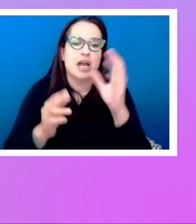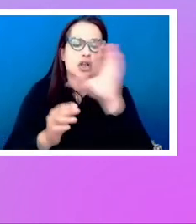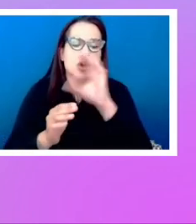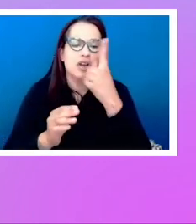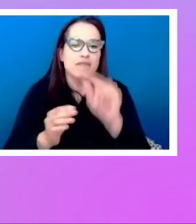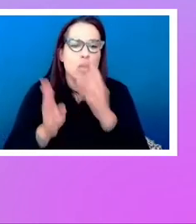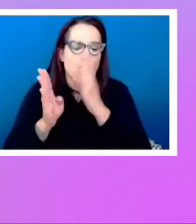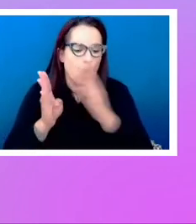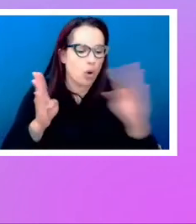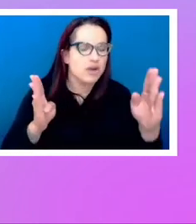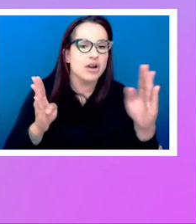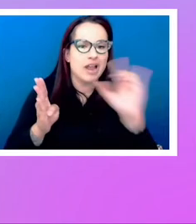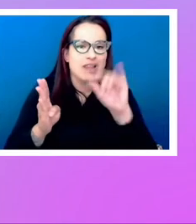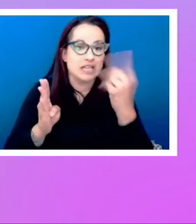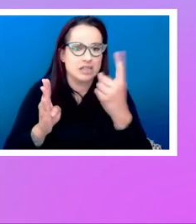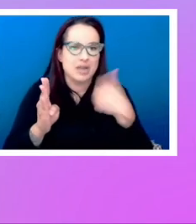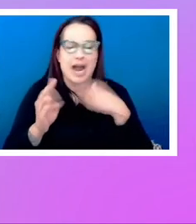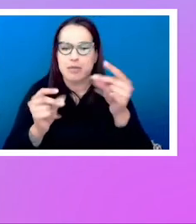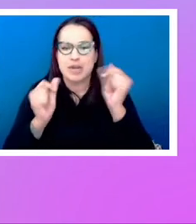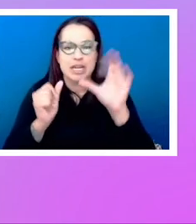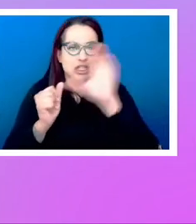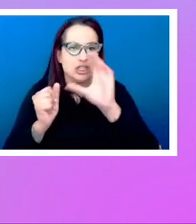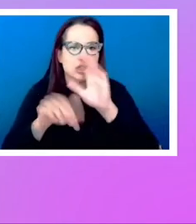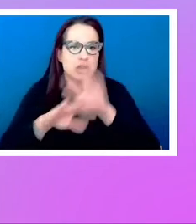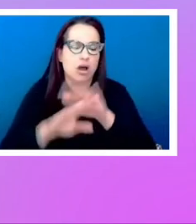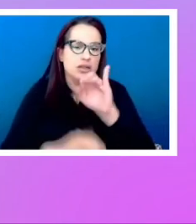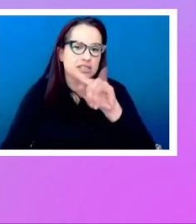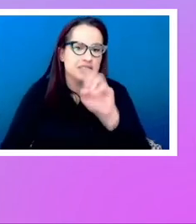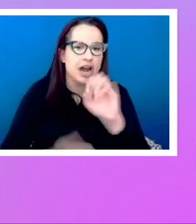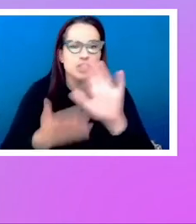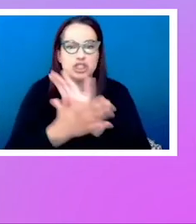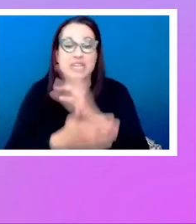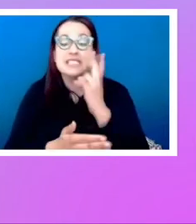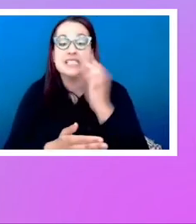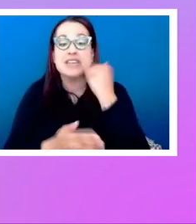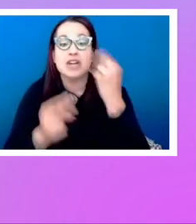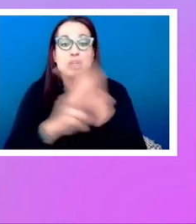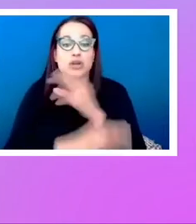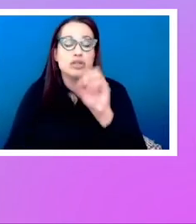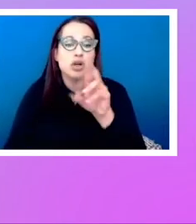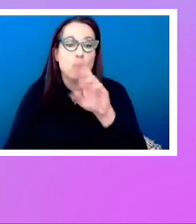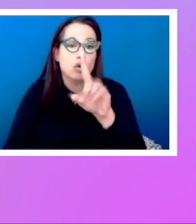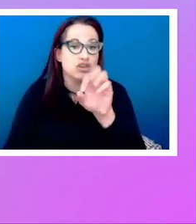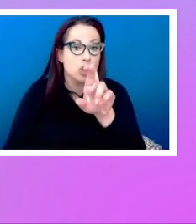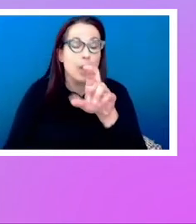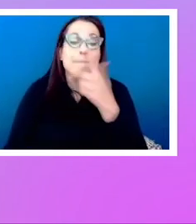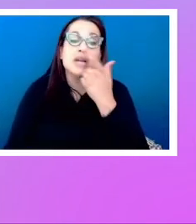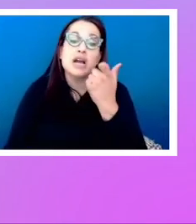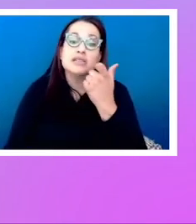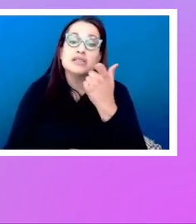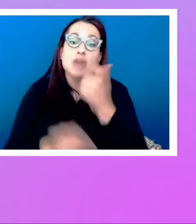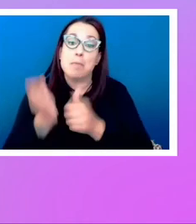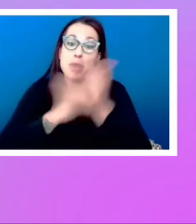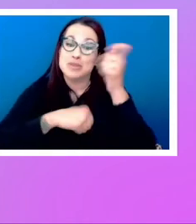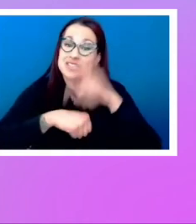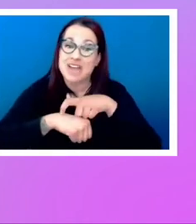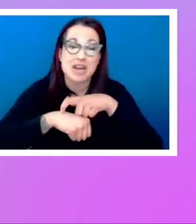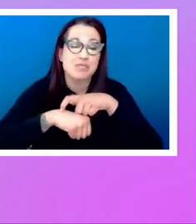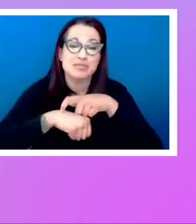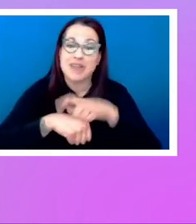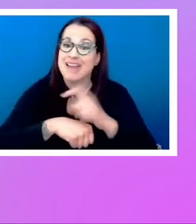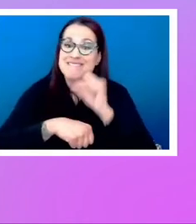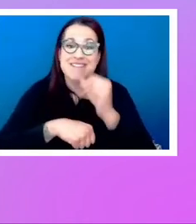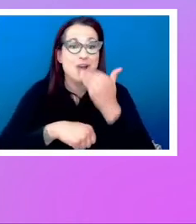just immediately do a search on the style sheet and see if they're using order because nine times out of 10, it's not for good